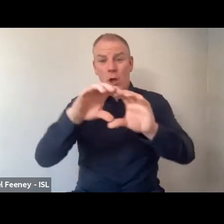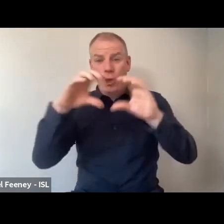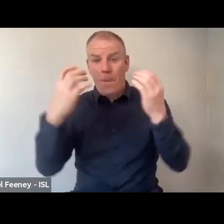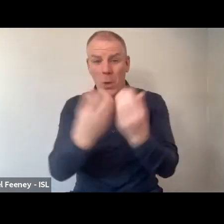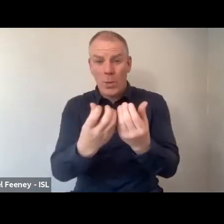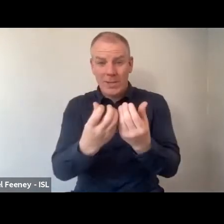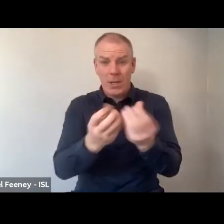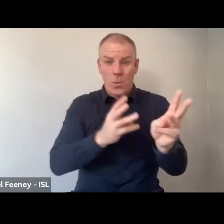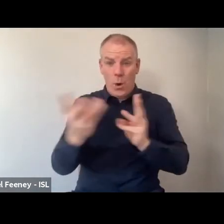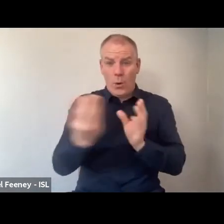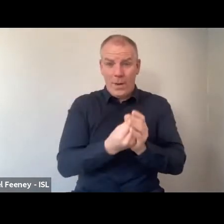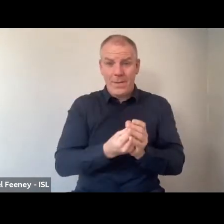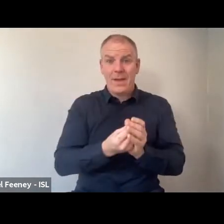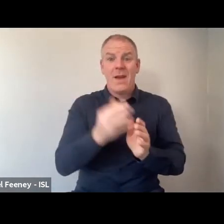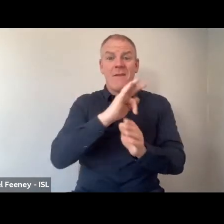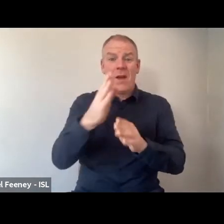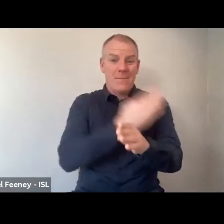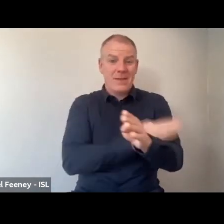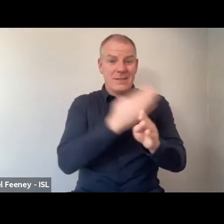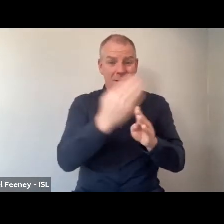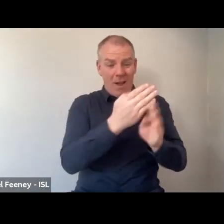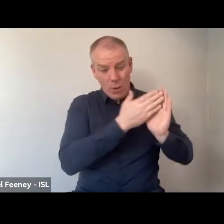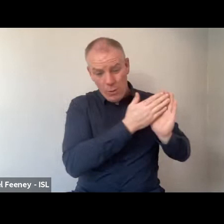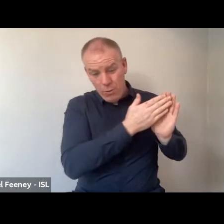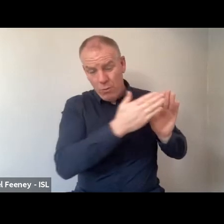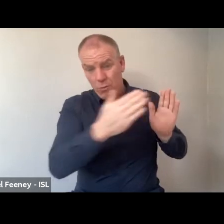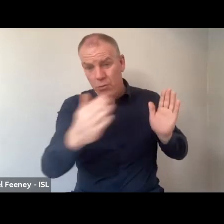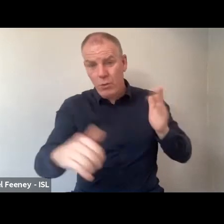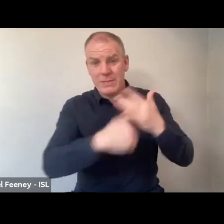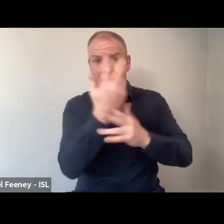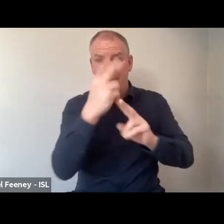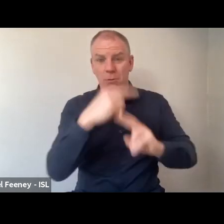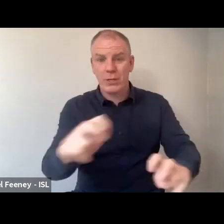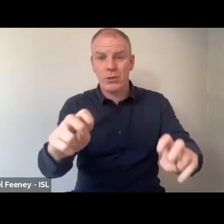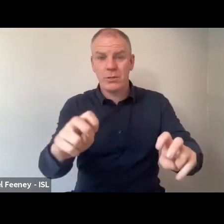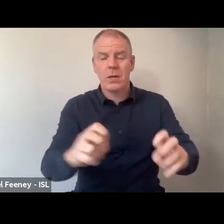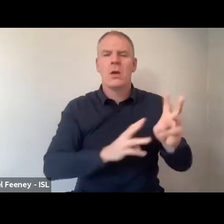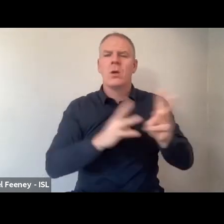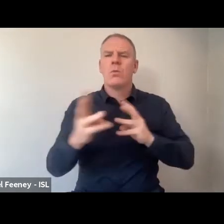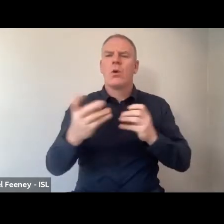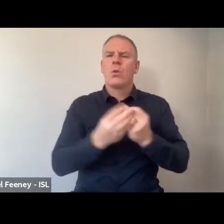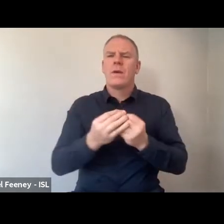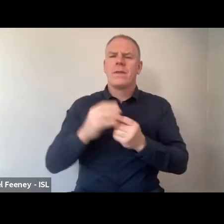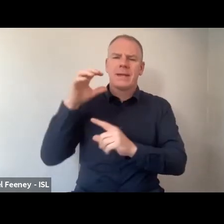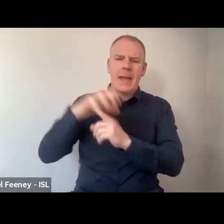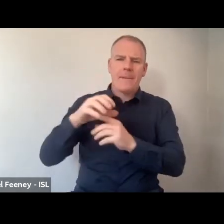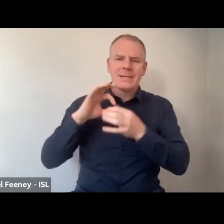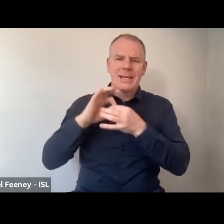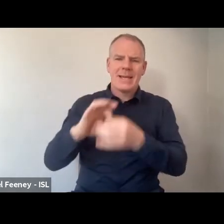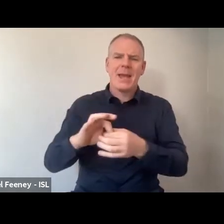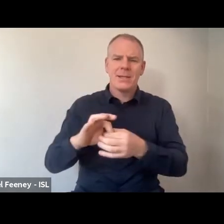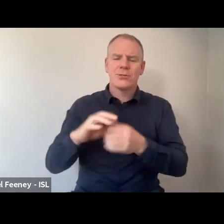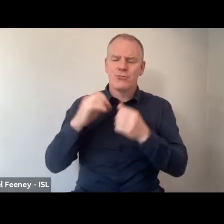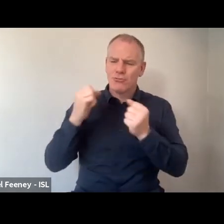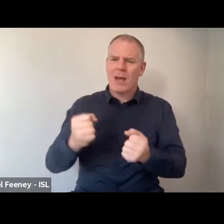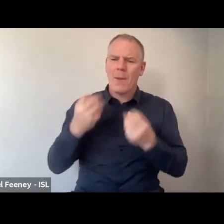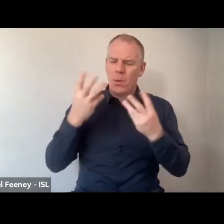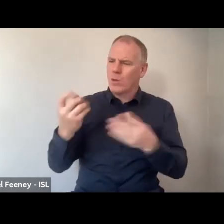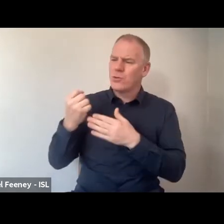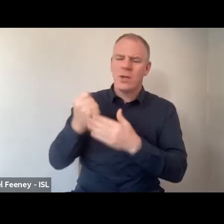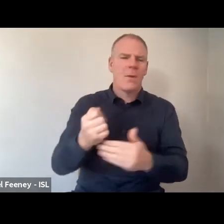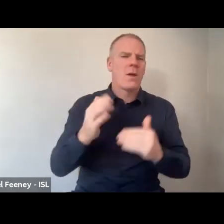stages and all the way through as research develops. We work closely with Campus Engage on that and we want to support